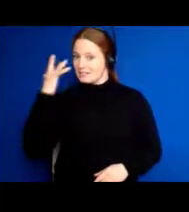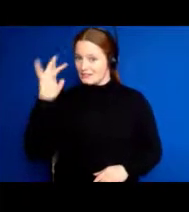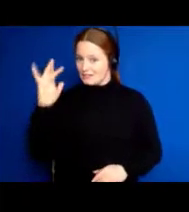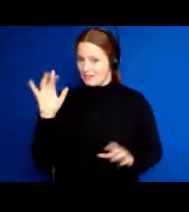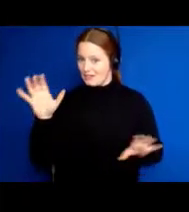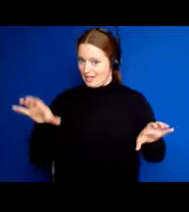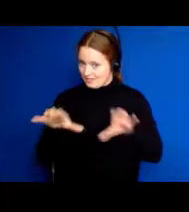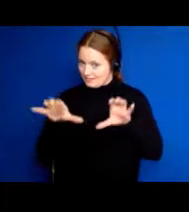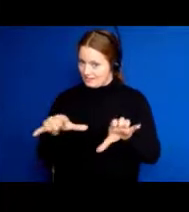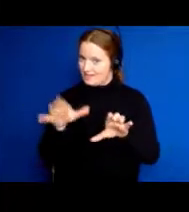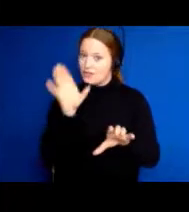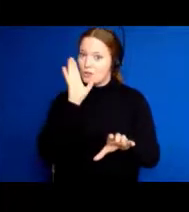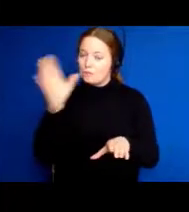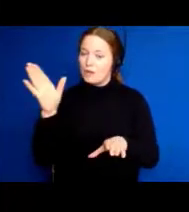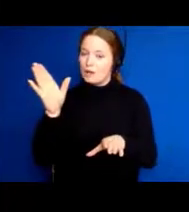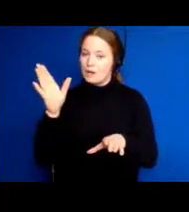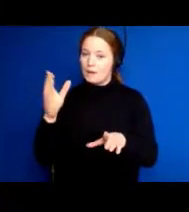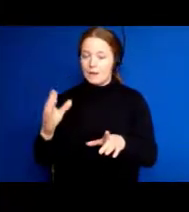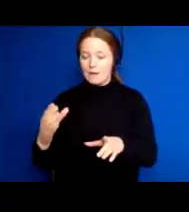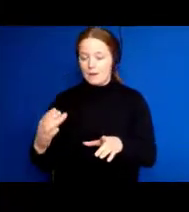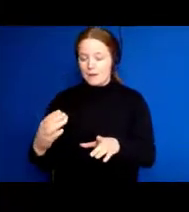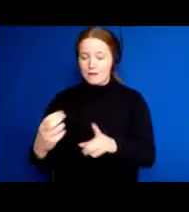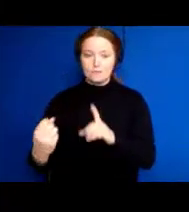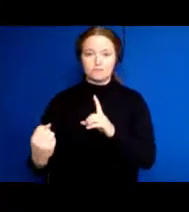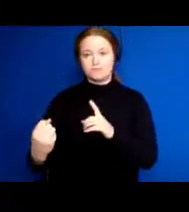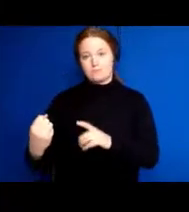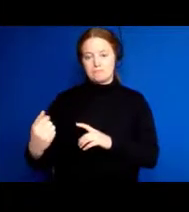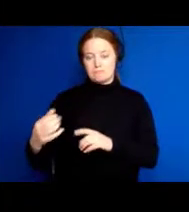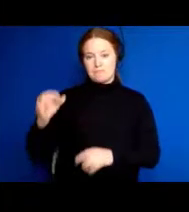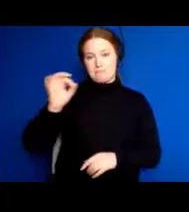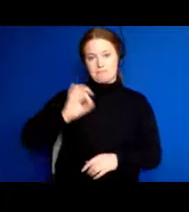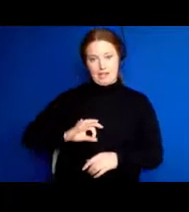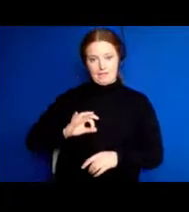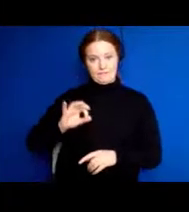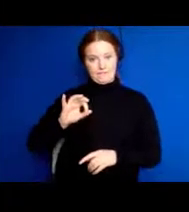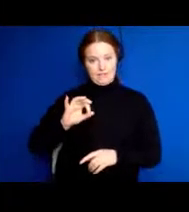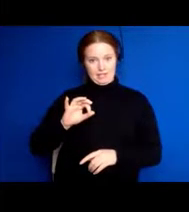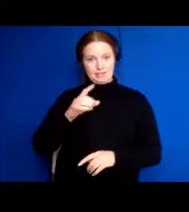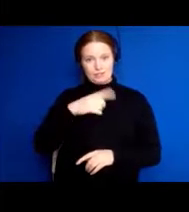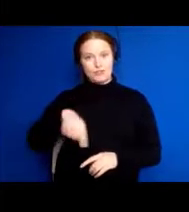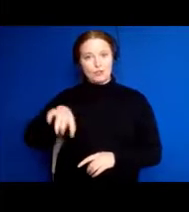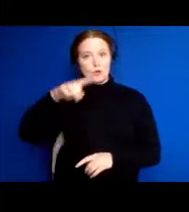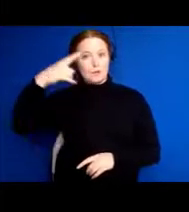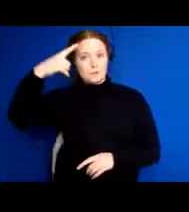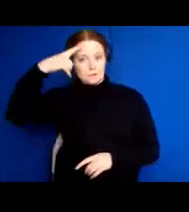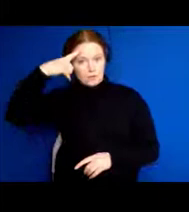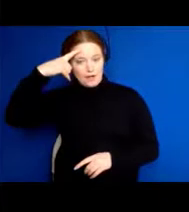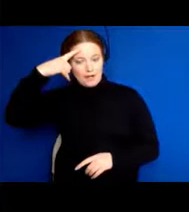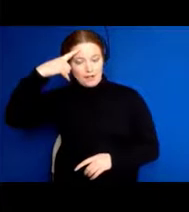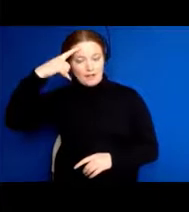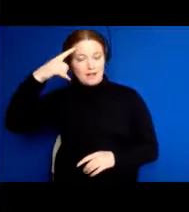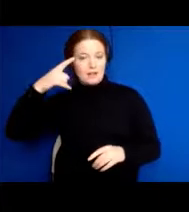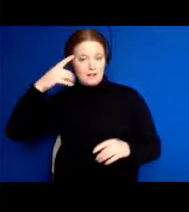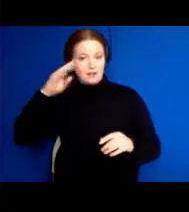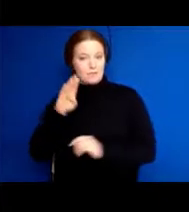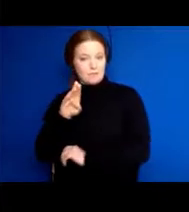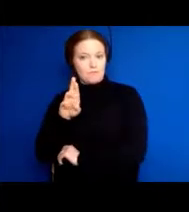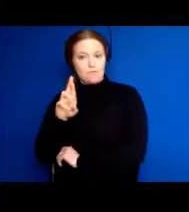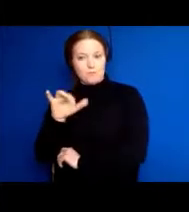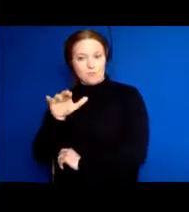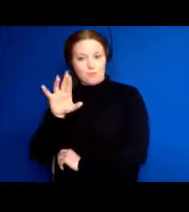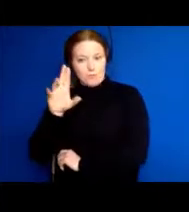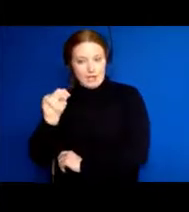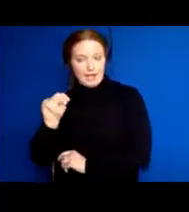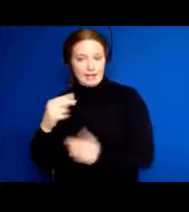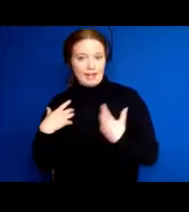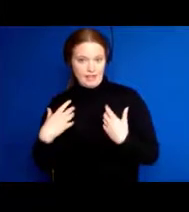is a good thing for you if you've done that since you were a child, learned a second language or been a bilingual since you were a kid or